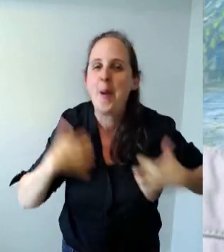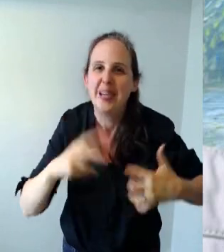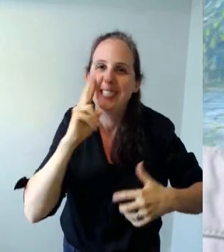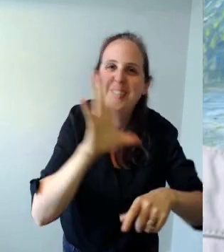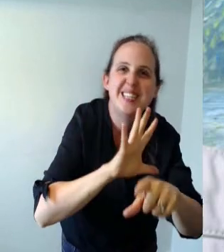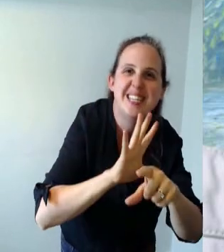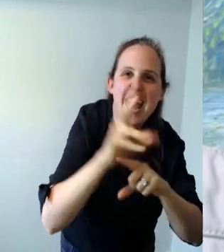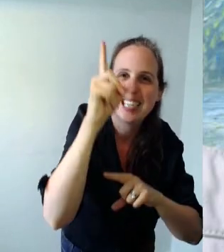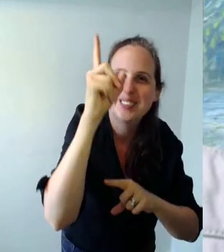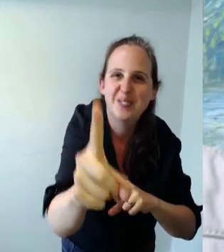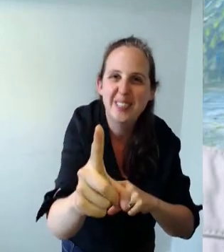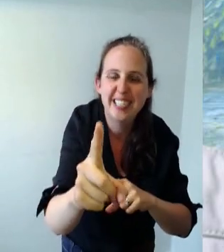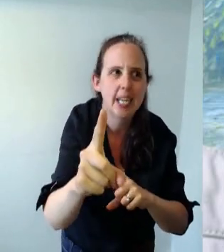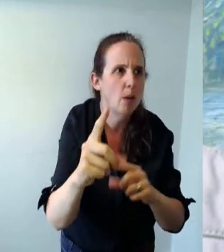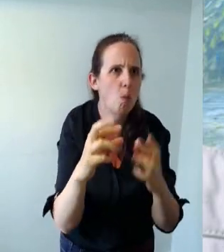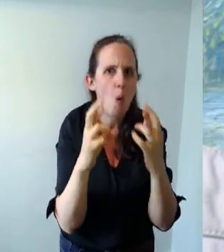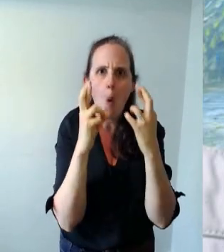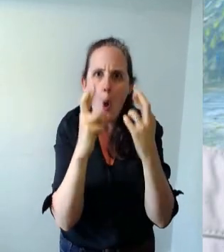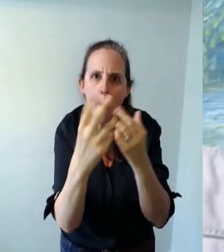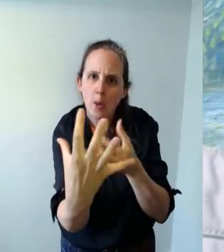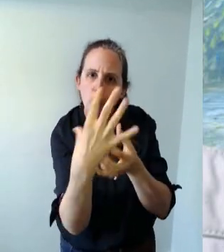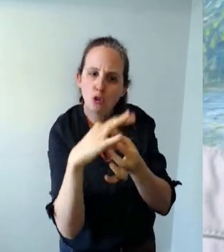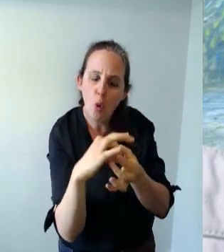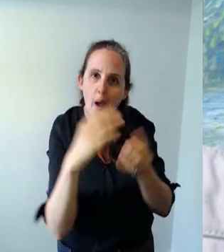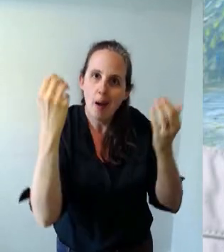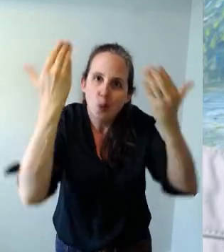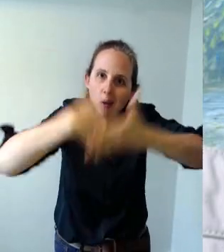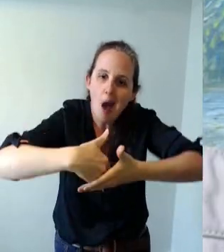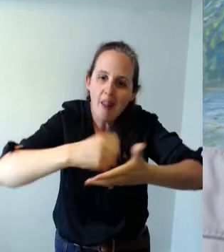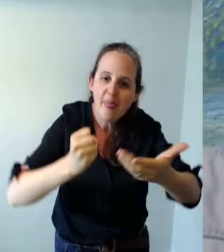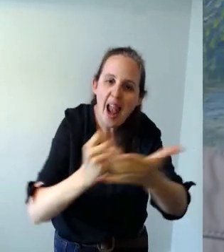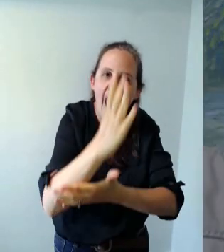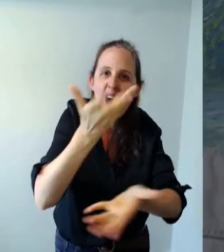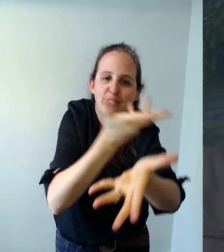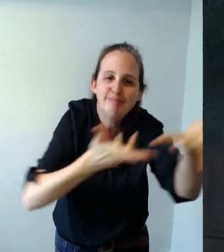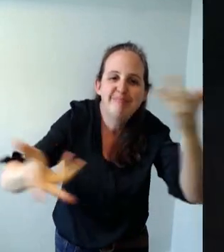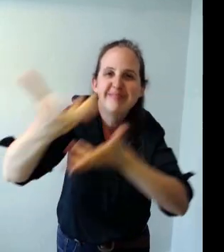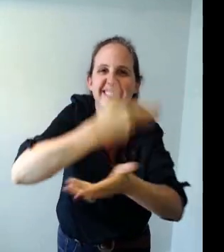week and hopefully join us on the live tonight. Bye!